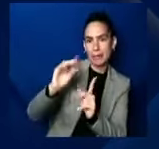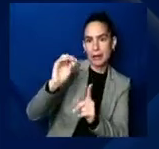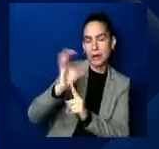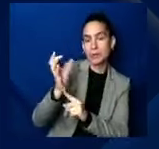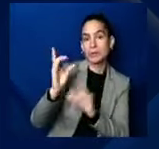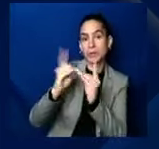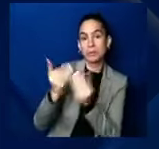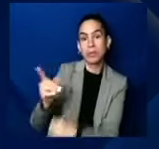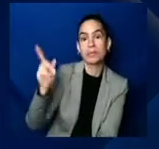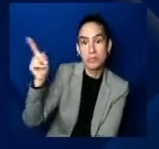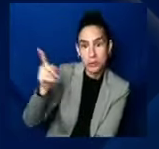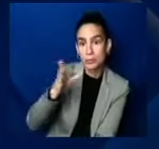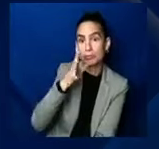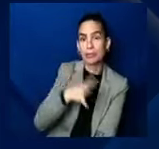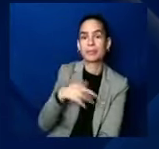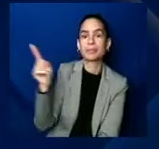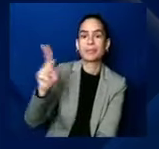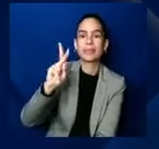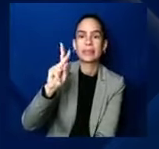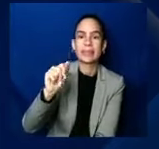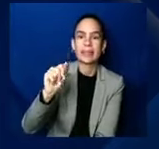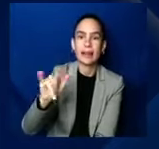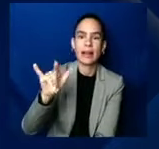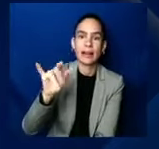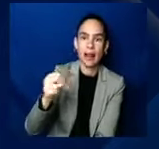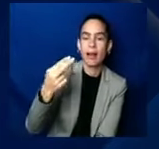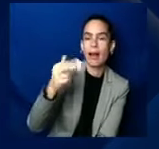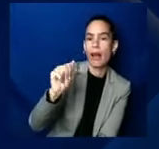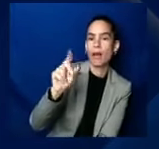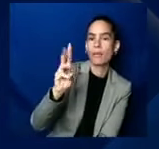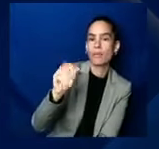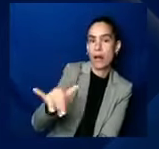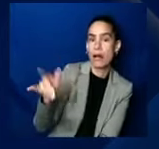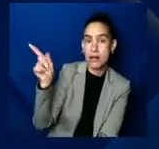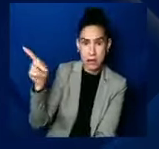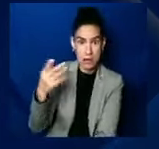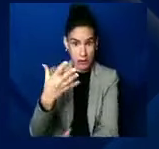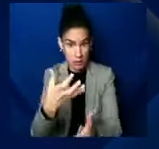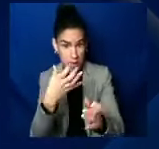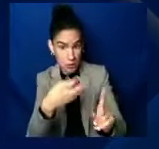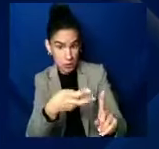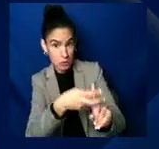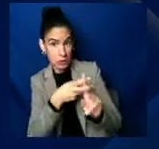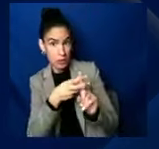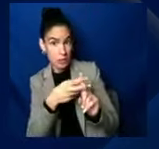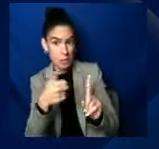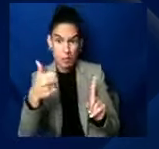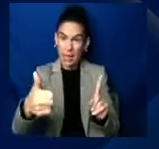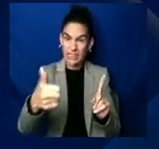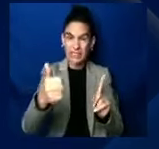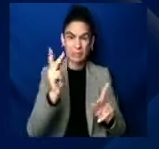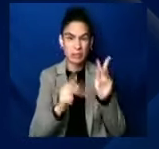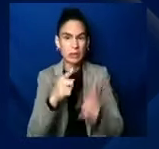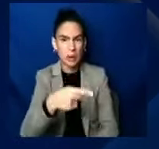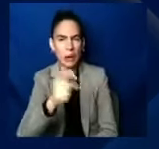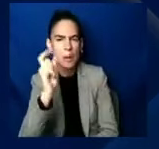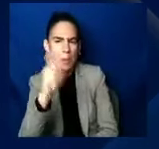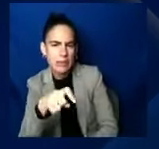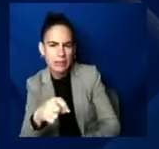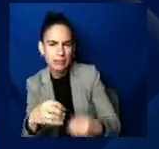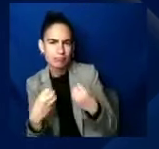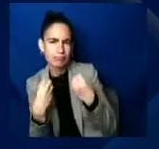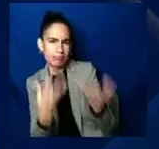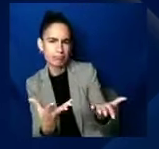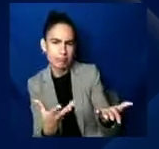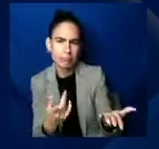the best talent, you need to have this. And I thought about it as a business decision, of course. Okay, great. We want the best talent. We, that's what they demand. Great. They're going to have it.